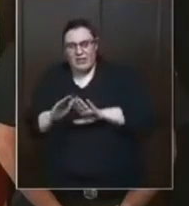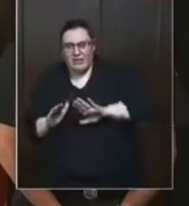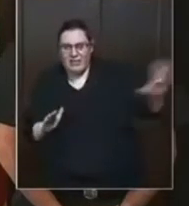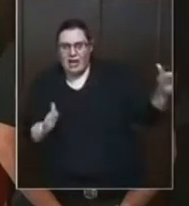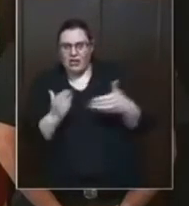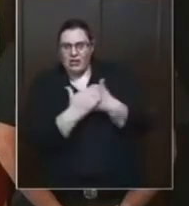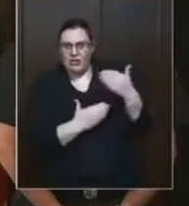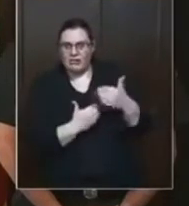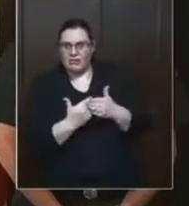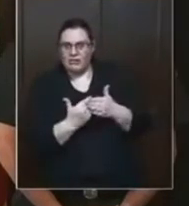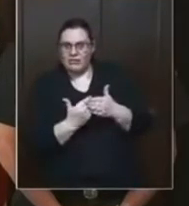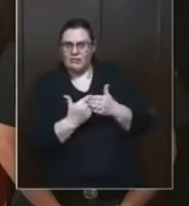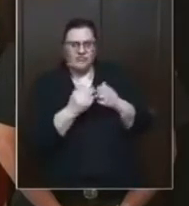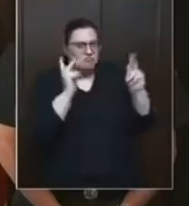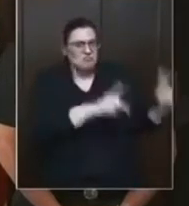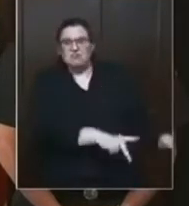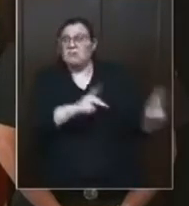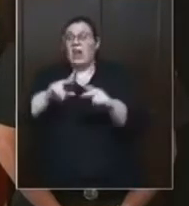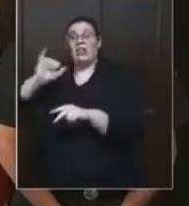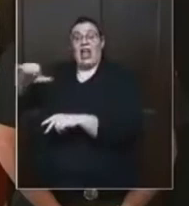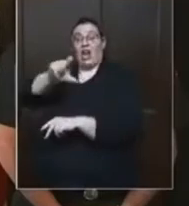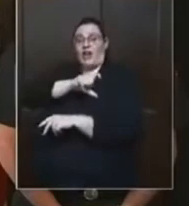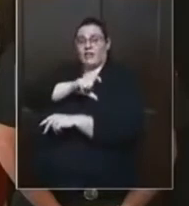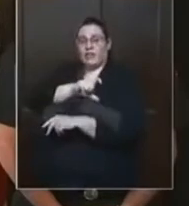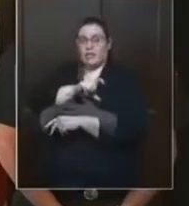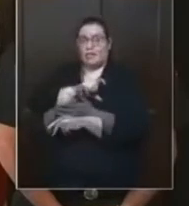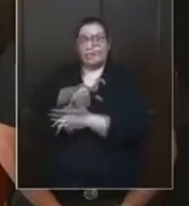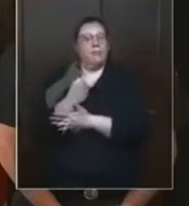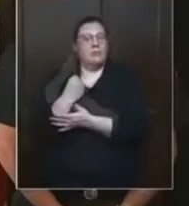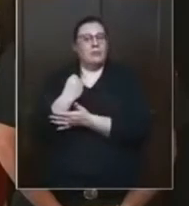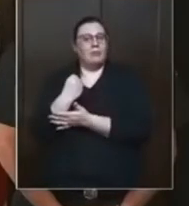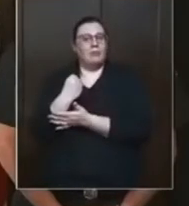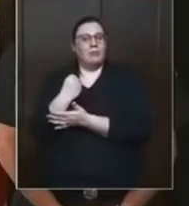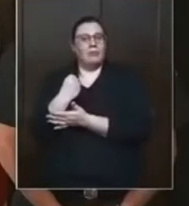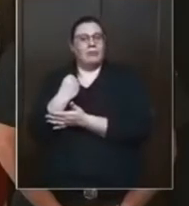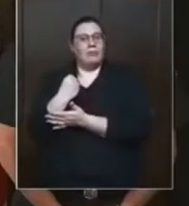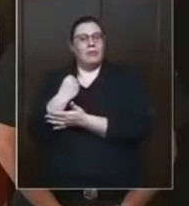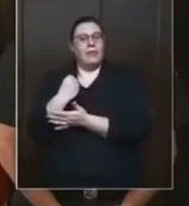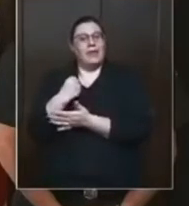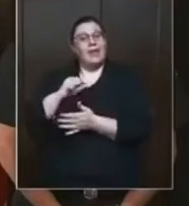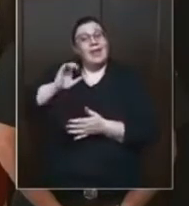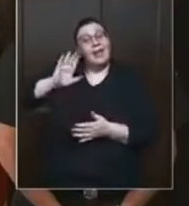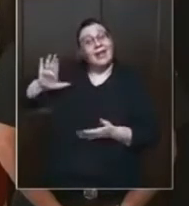Israelites. You're responsible for every cop killing you. It's your fault.